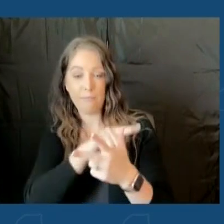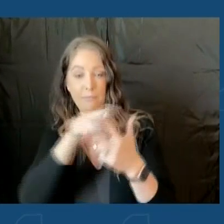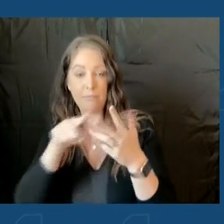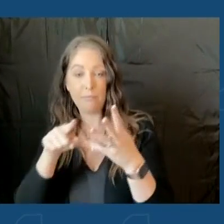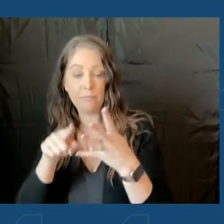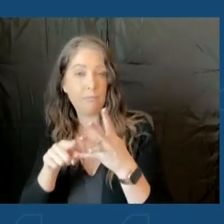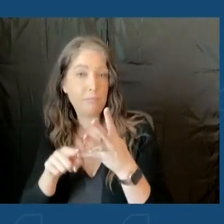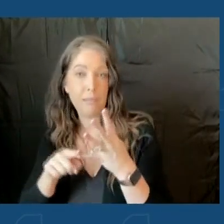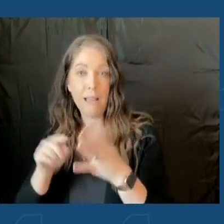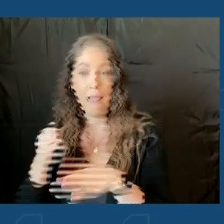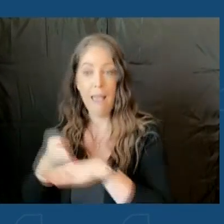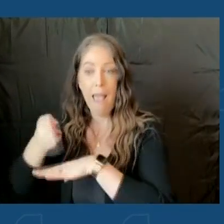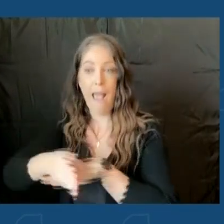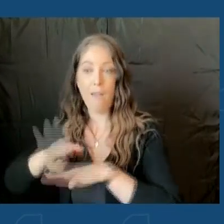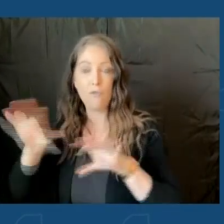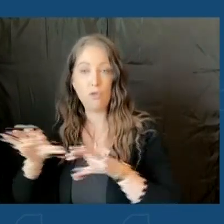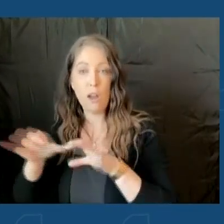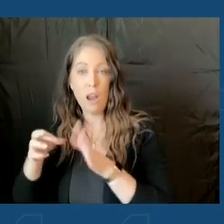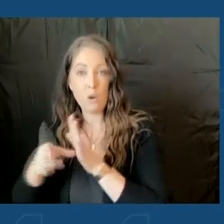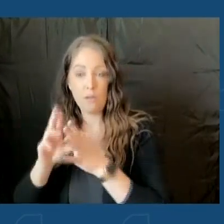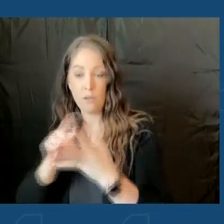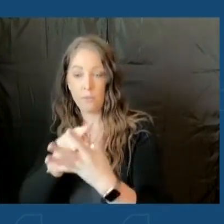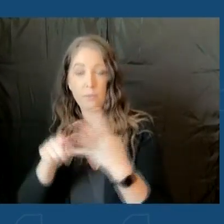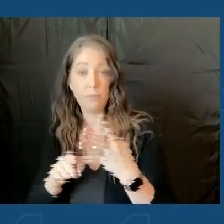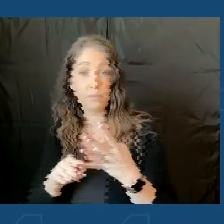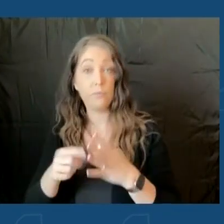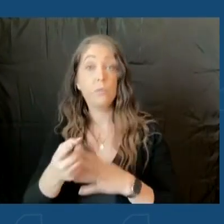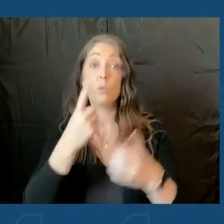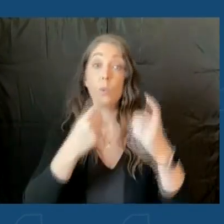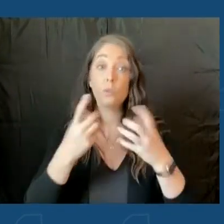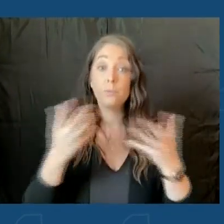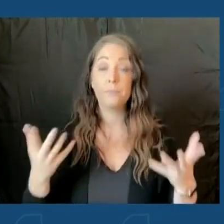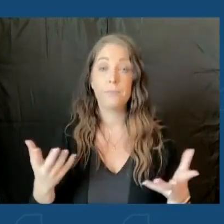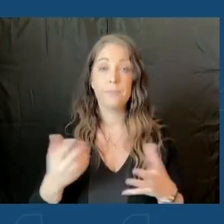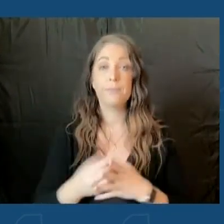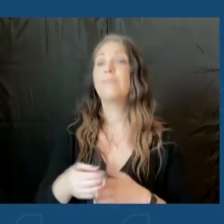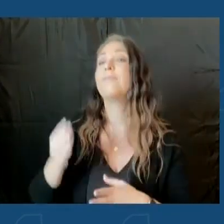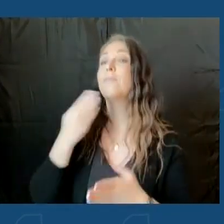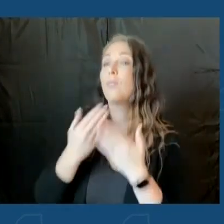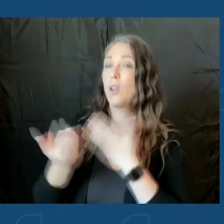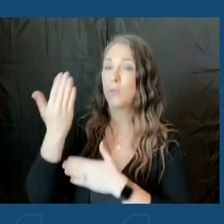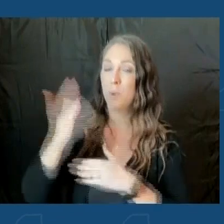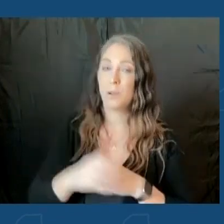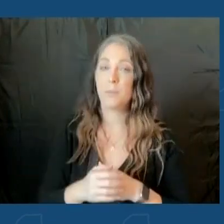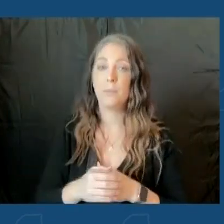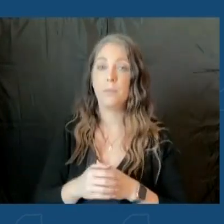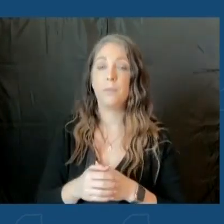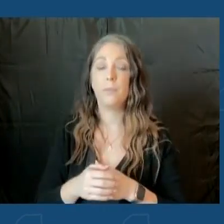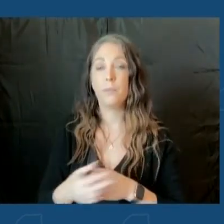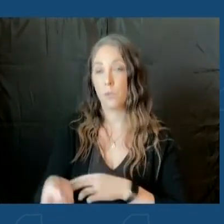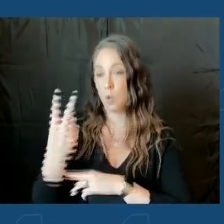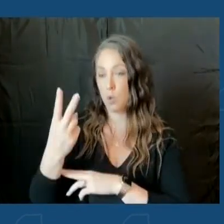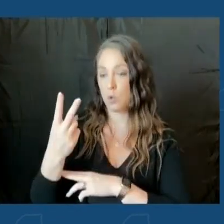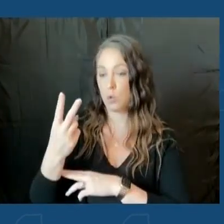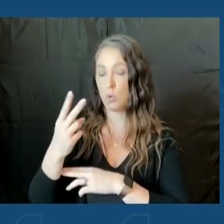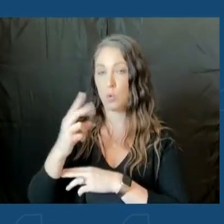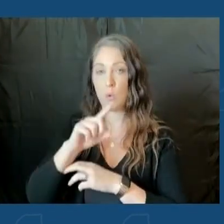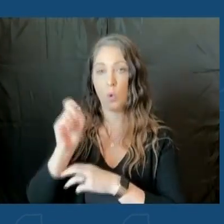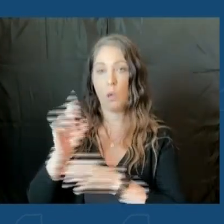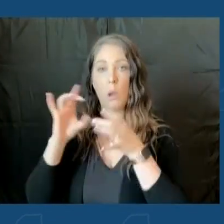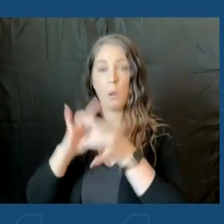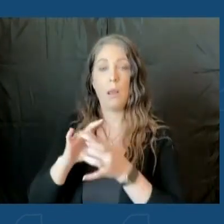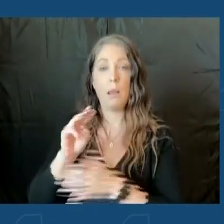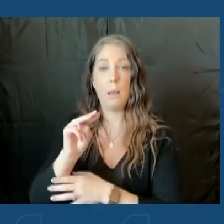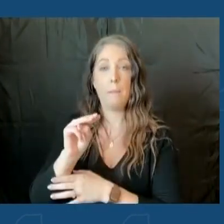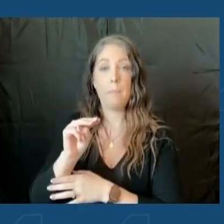if there's any questions. So happy to open up at this time. Yes. Hi, good morning. So I have two questions on Monkeypox. The